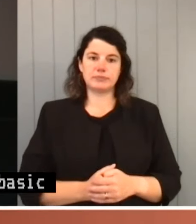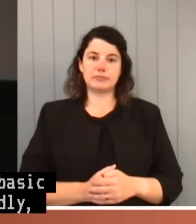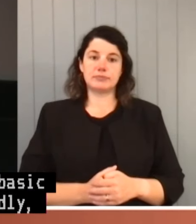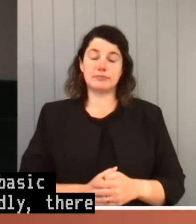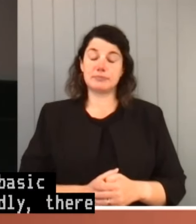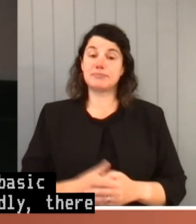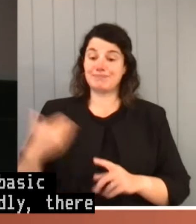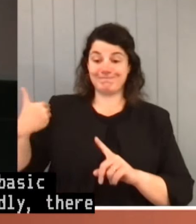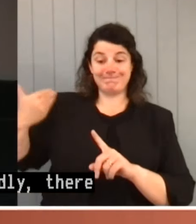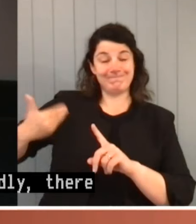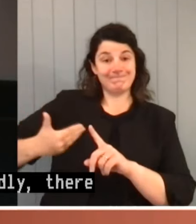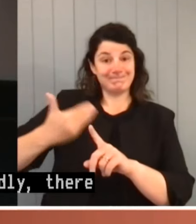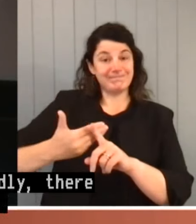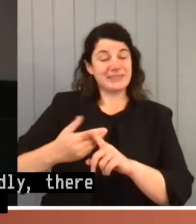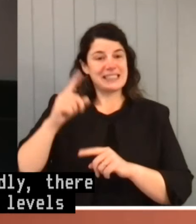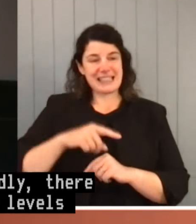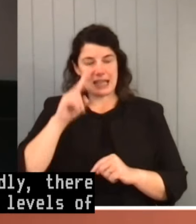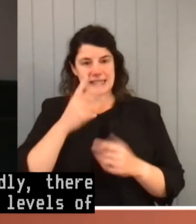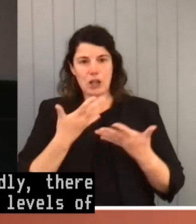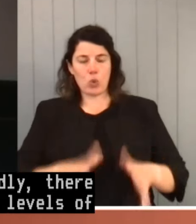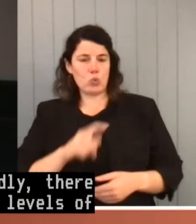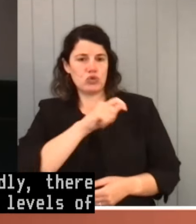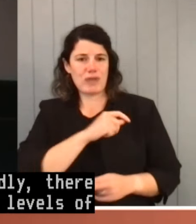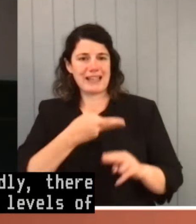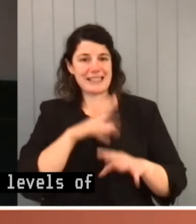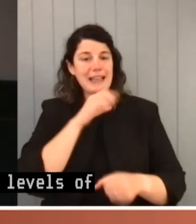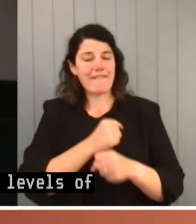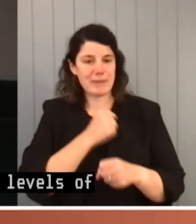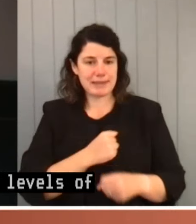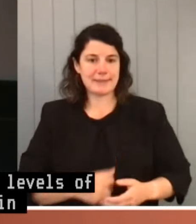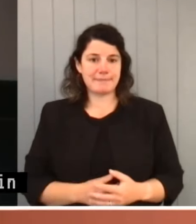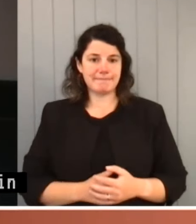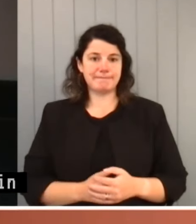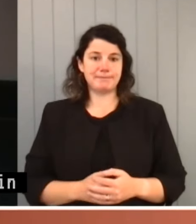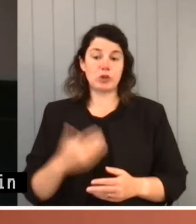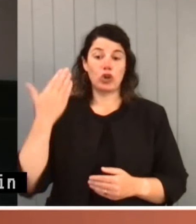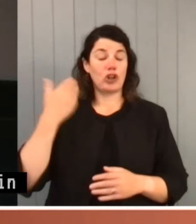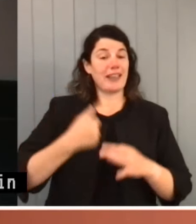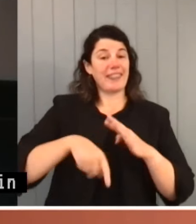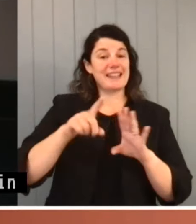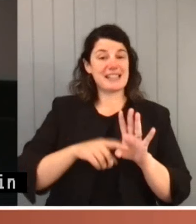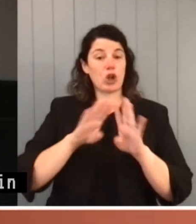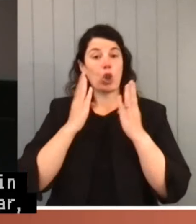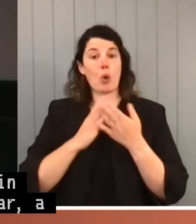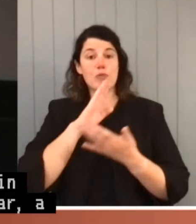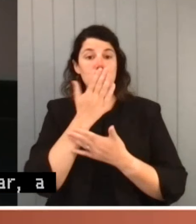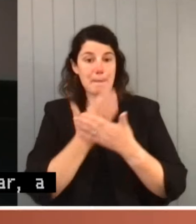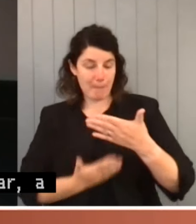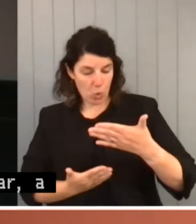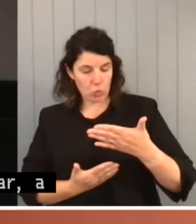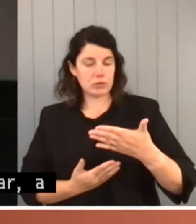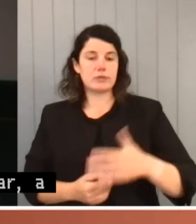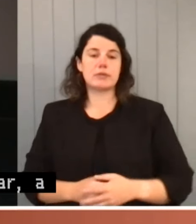in our institutions in Australia. Earlier this year, a global report under the banner of the Edelman Trust Barometer